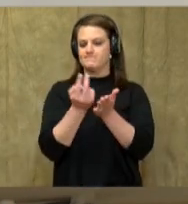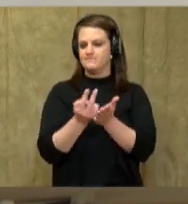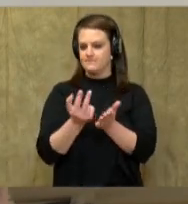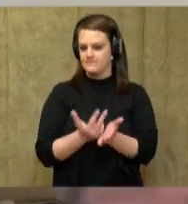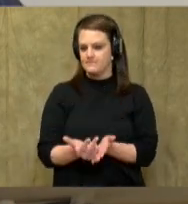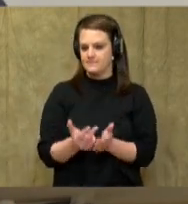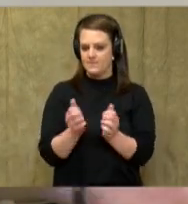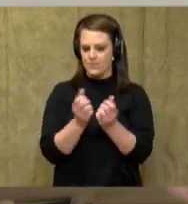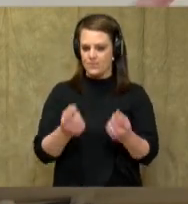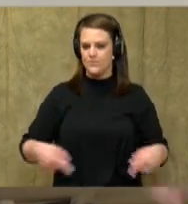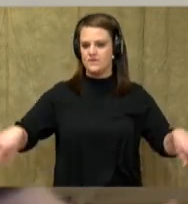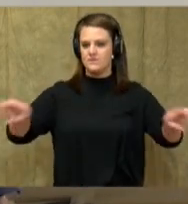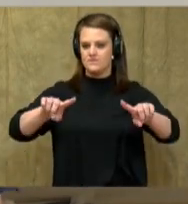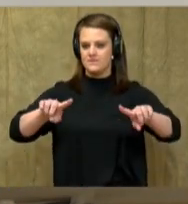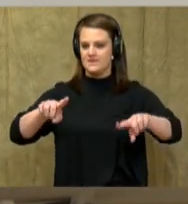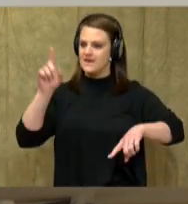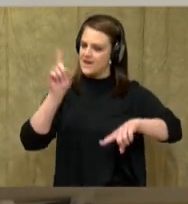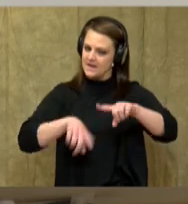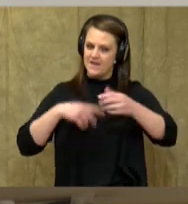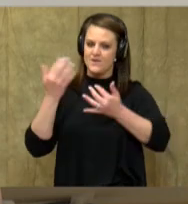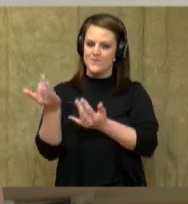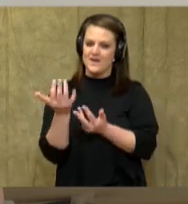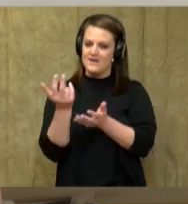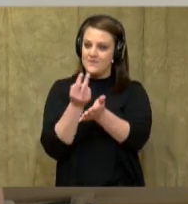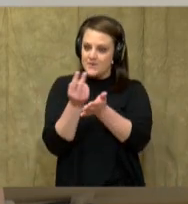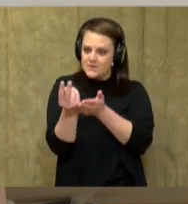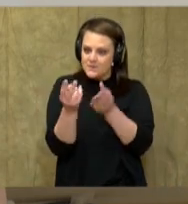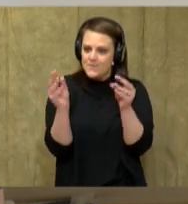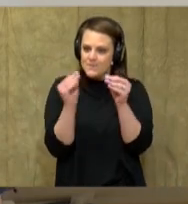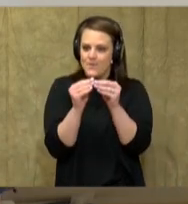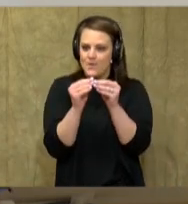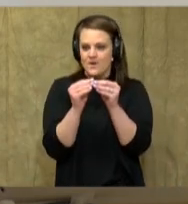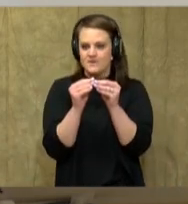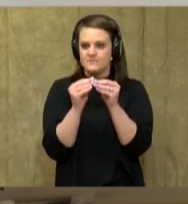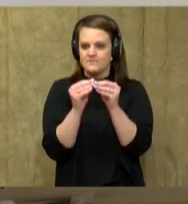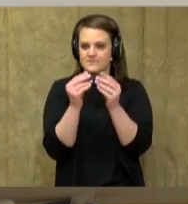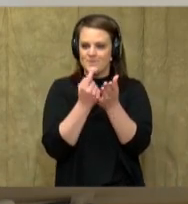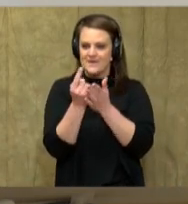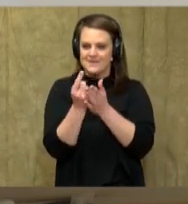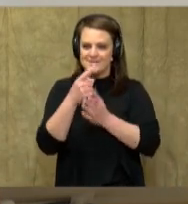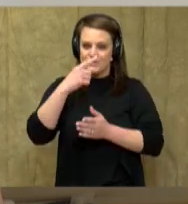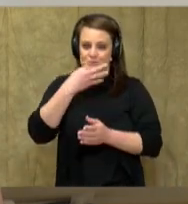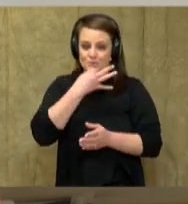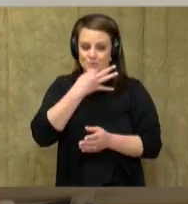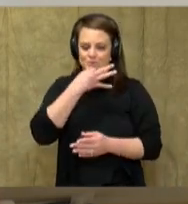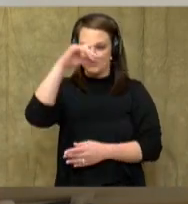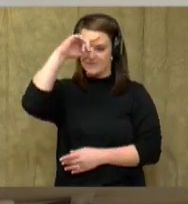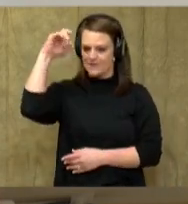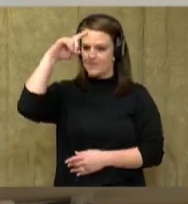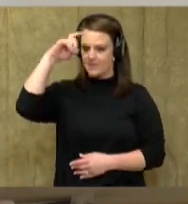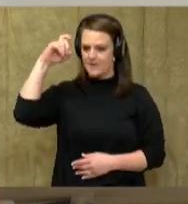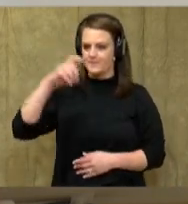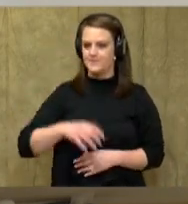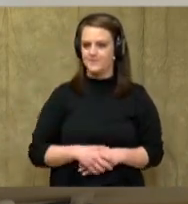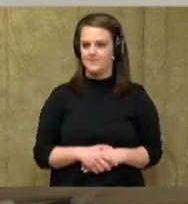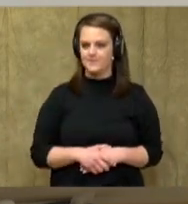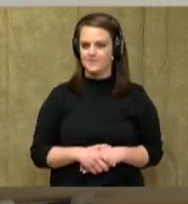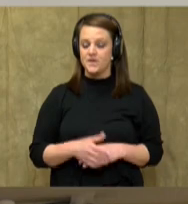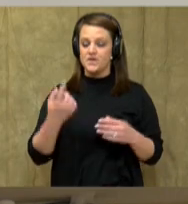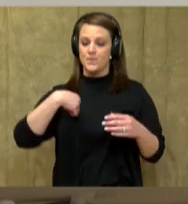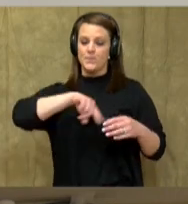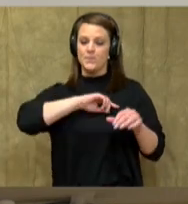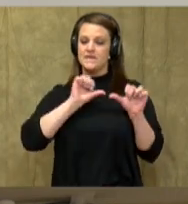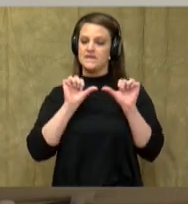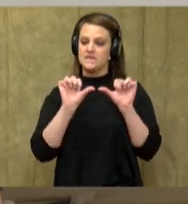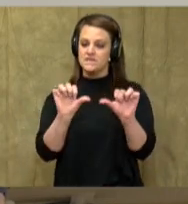and I can't wait for a couple more weeks. Just think, summer is around the corner. So, as we continue learning